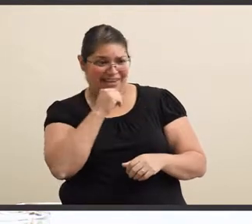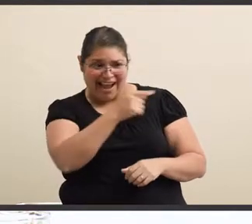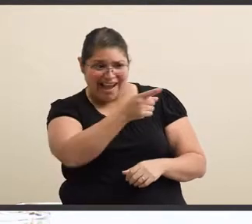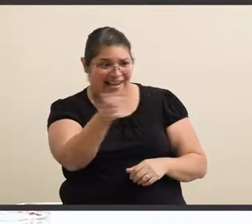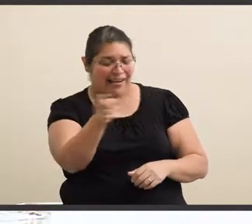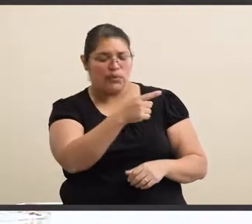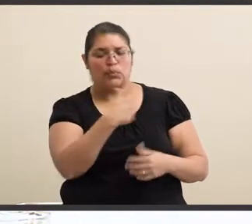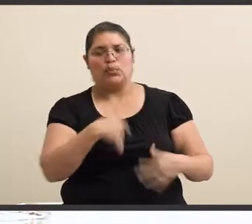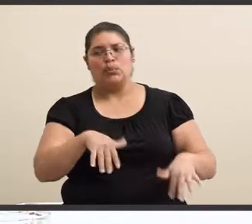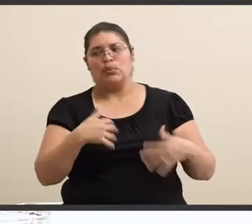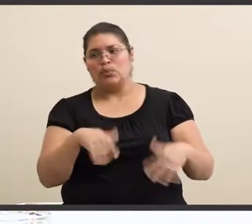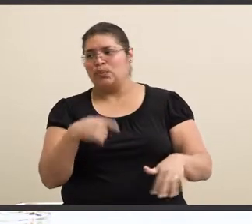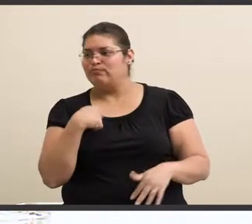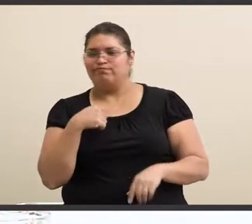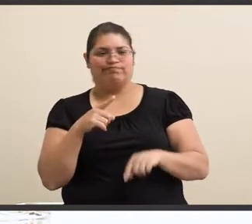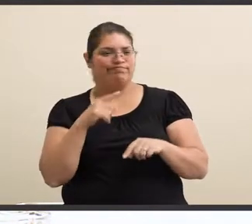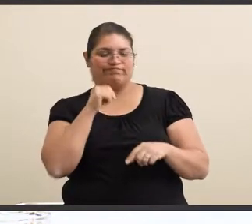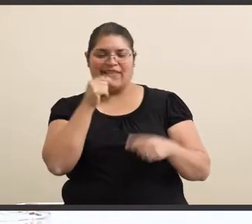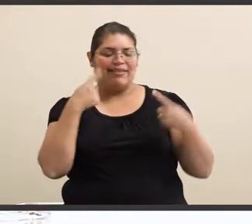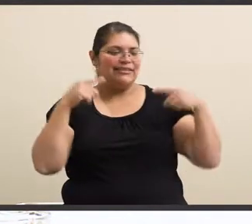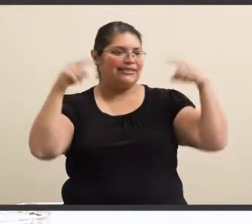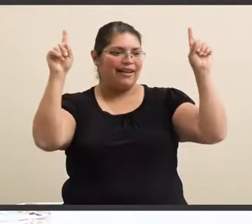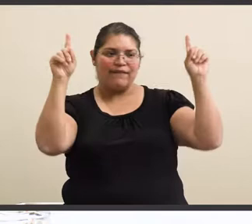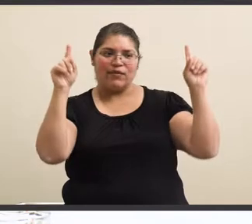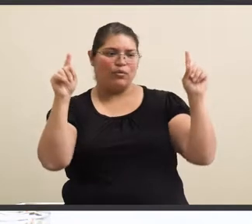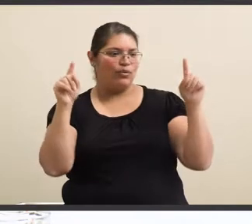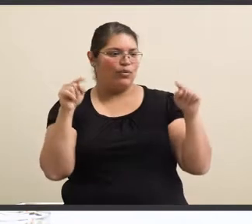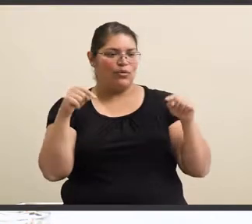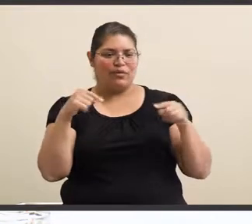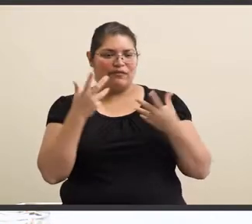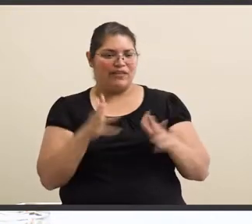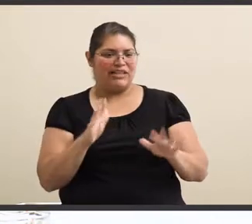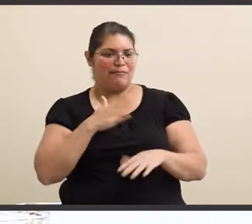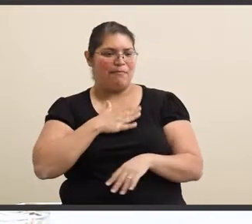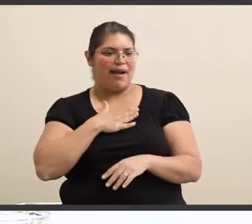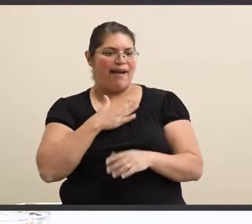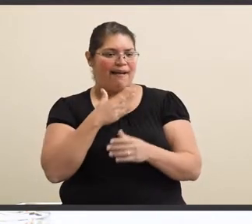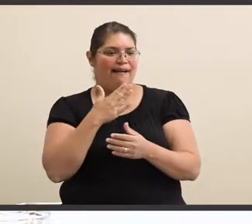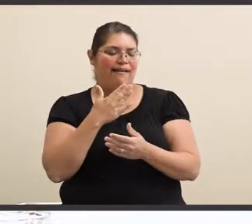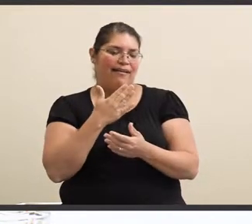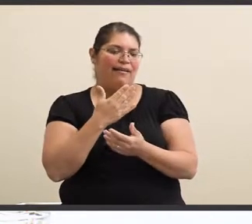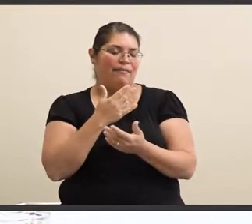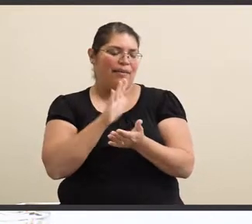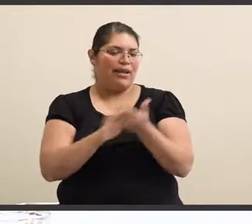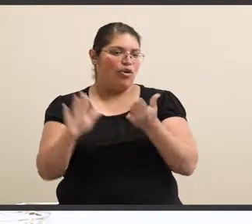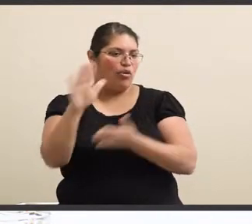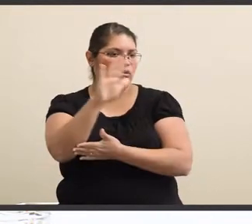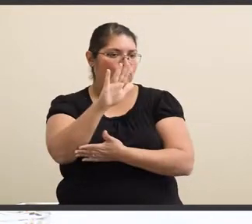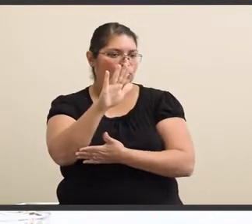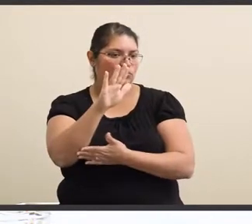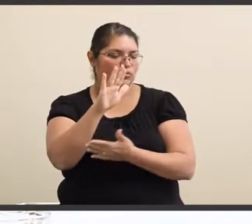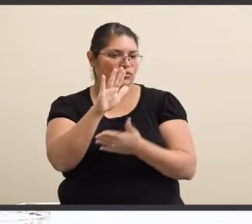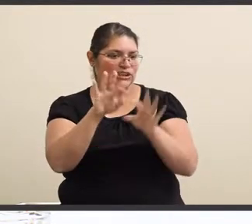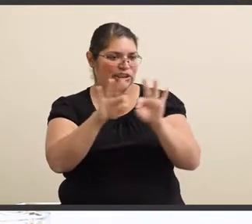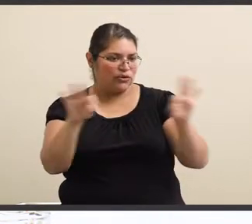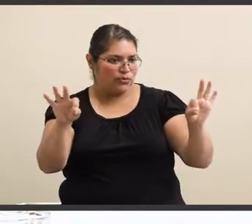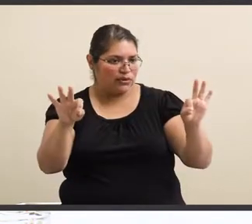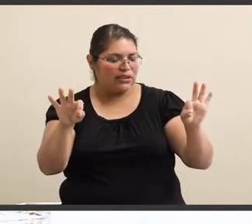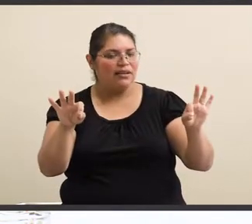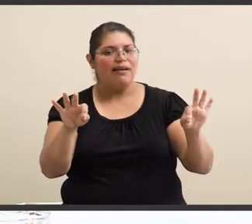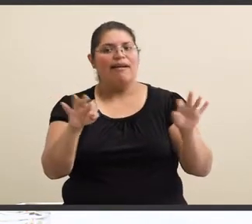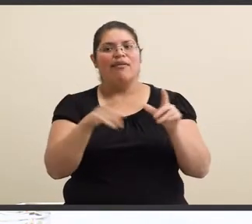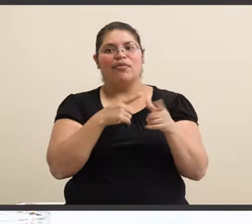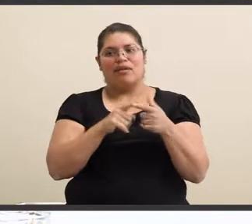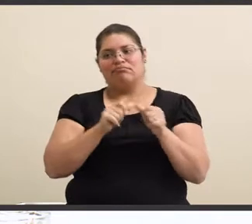really would not have successfully finished my graduate, my college degree and